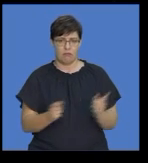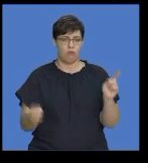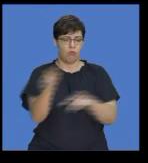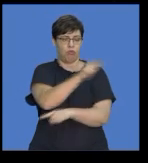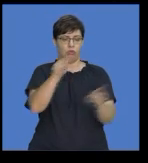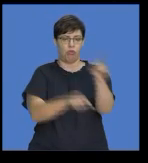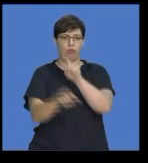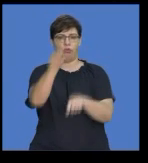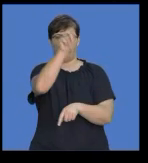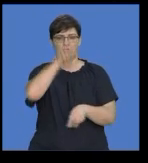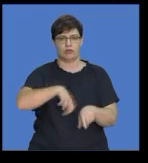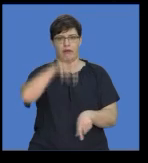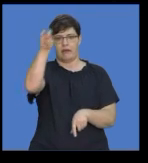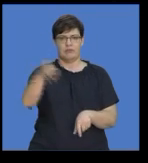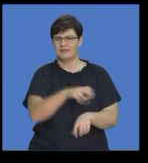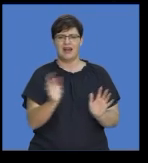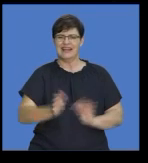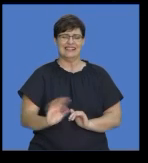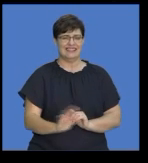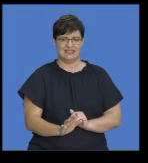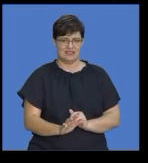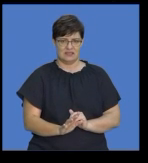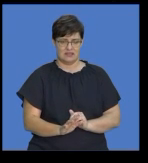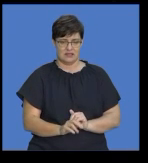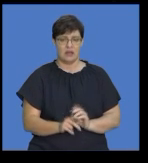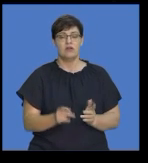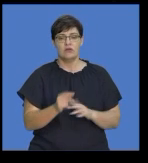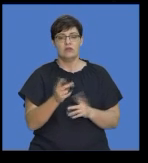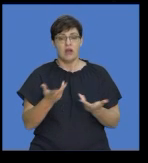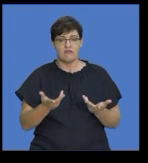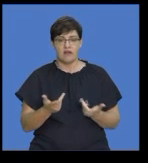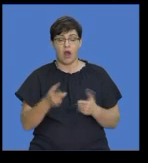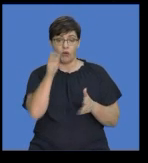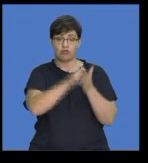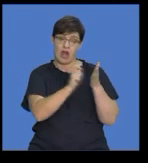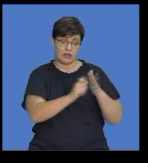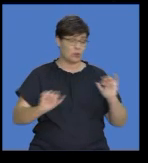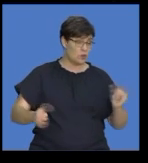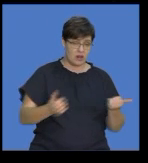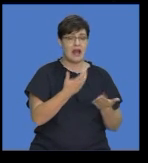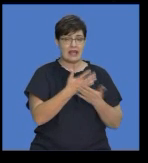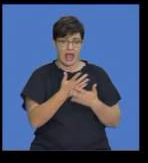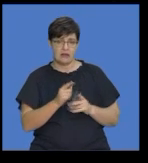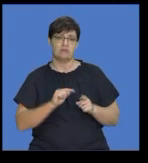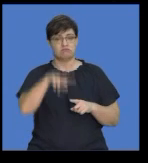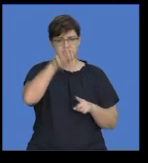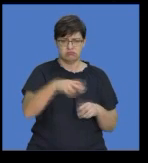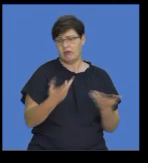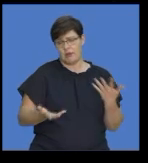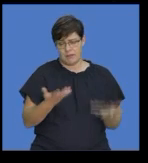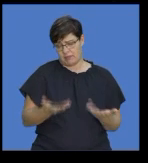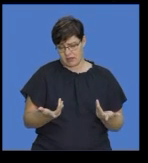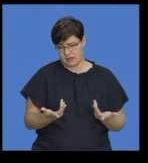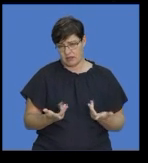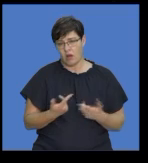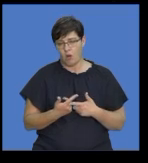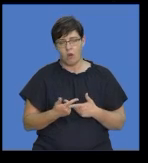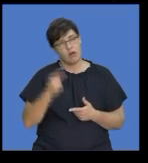We shouldn't be jumping all around the essay and going back unless we are a good writer and we are able to go back and forth and nostalgic and have